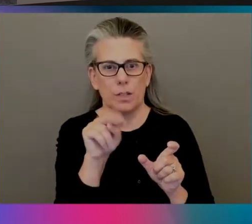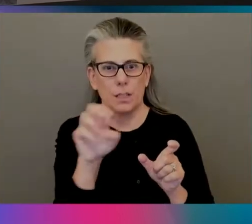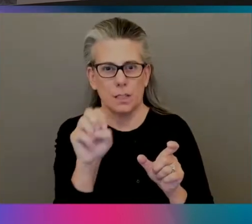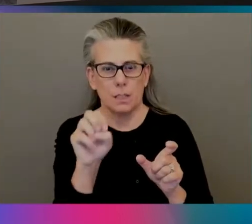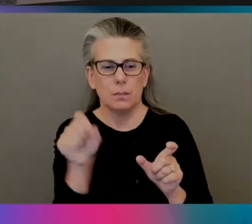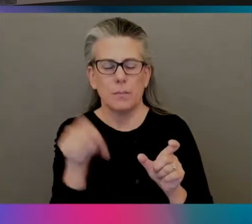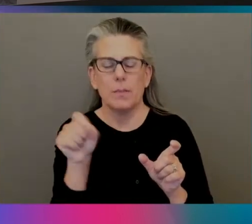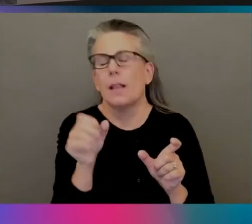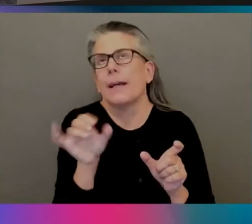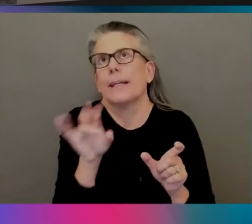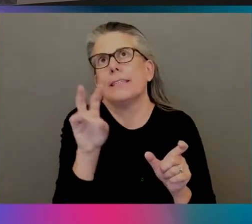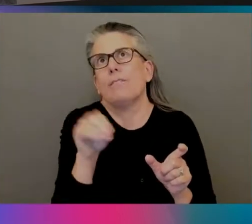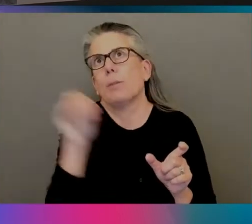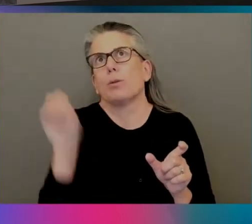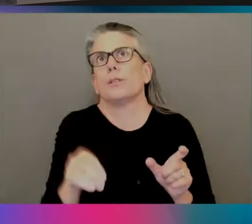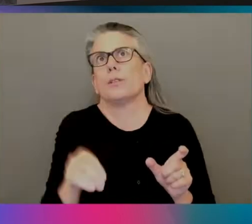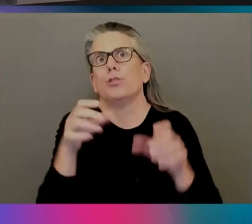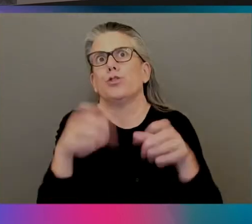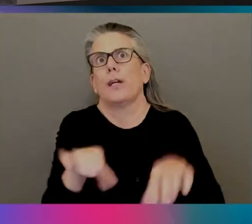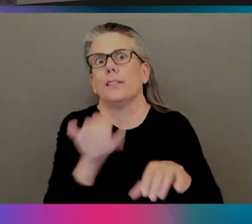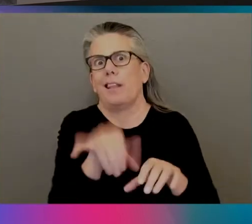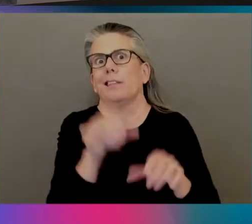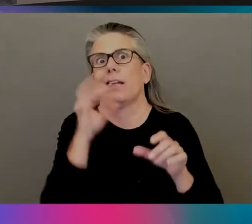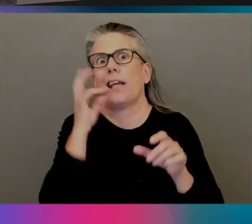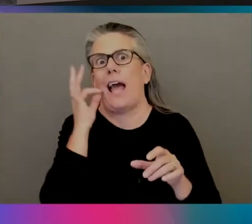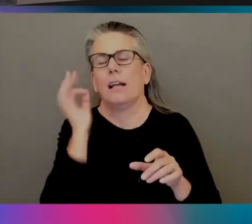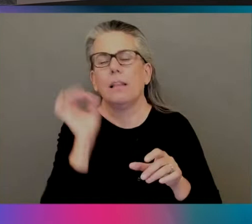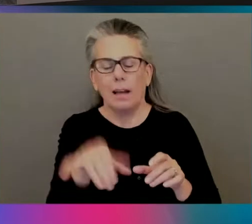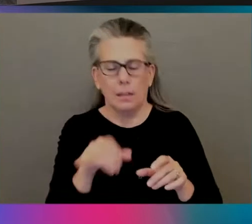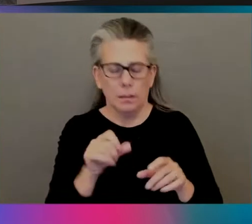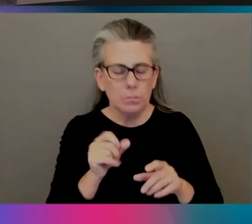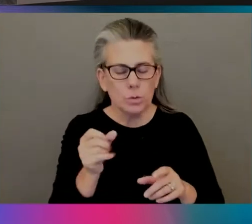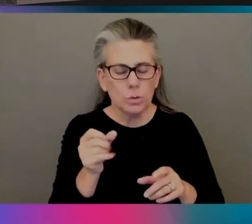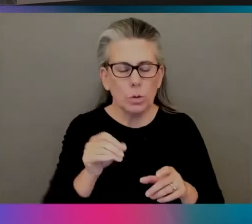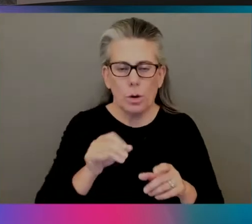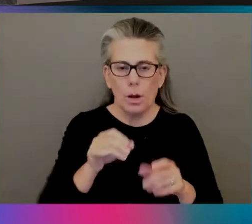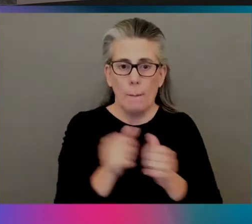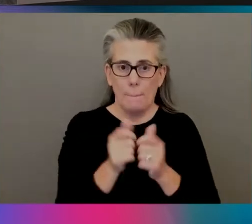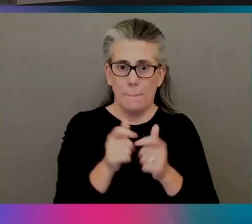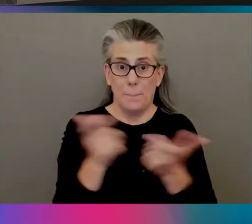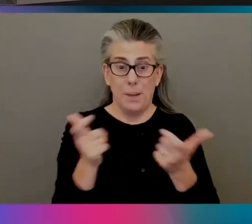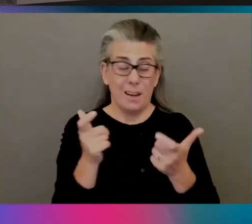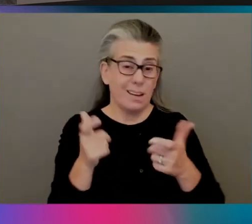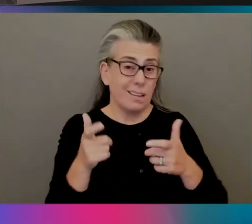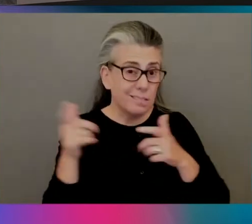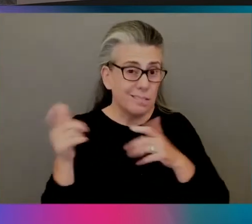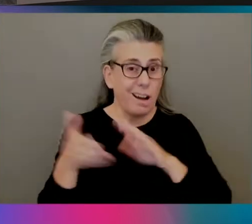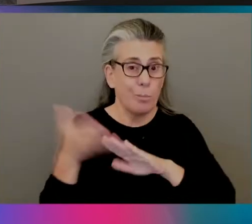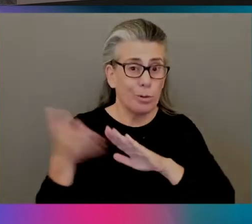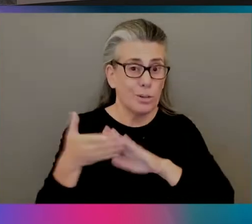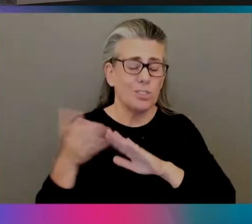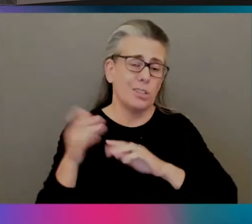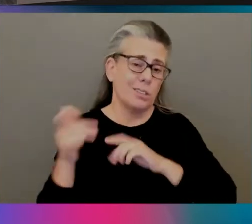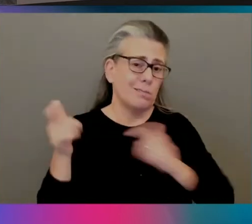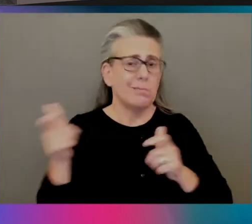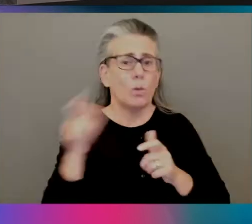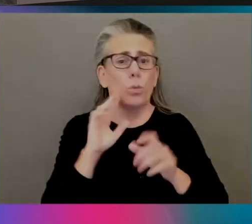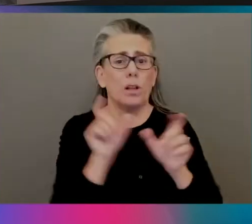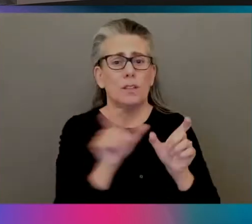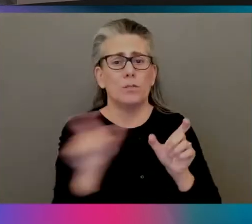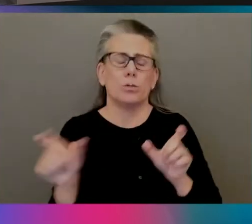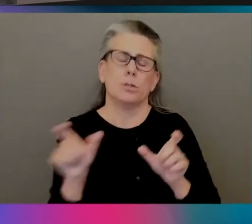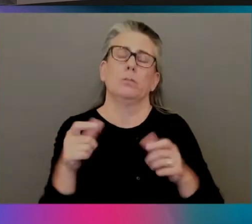like that. And, you know, big, big shops with big applications, they're going to be inferencing all the time. They have huge inference workloads.